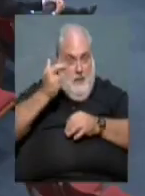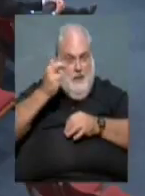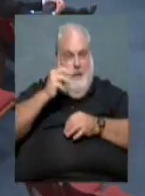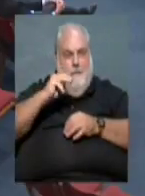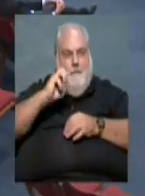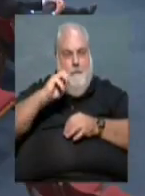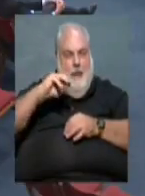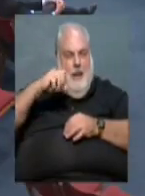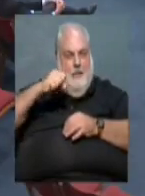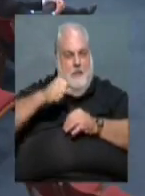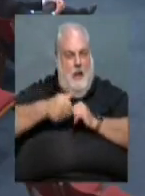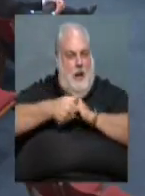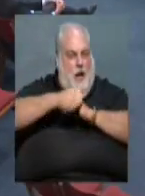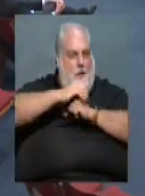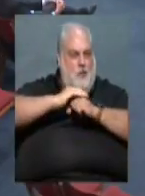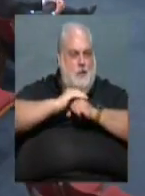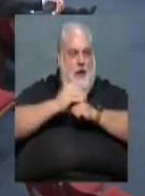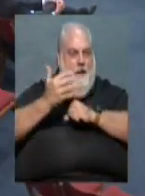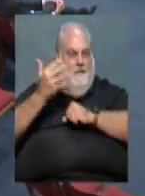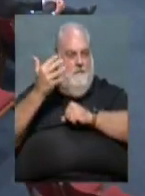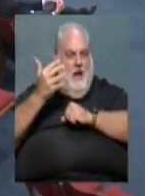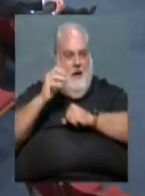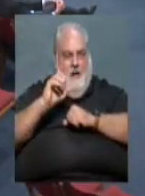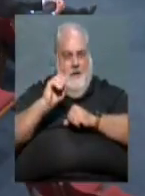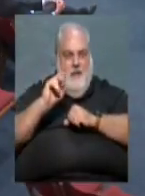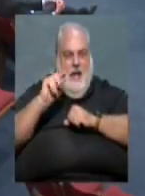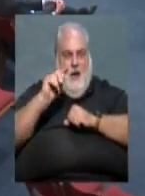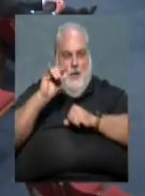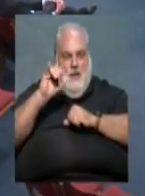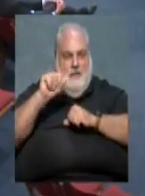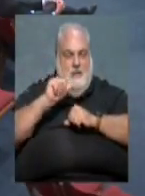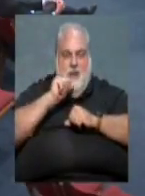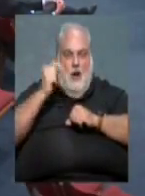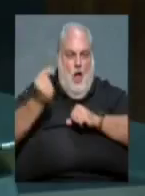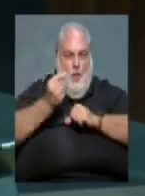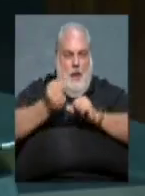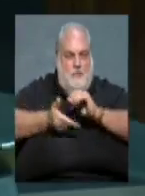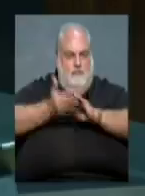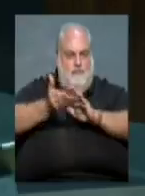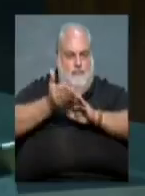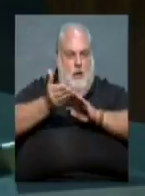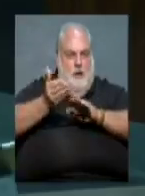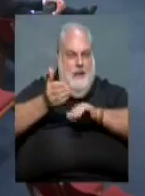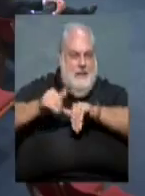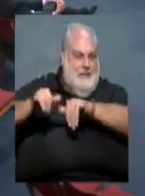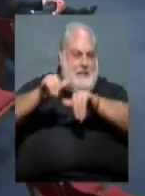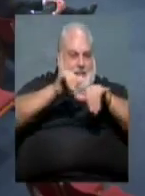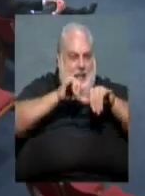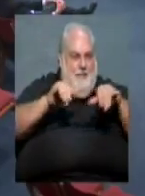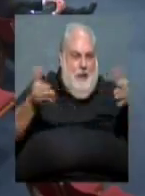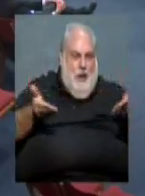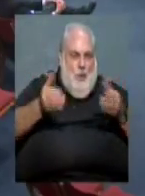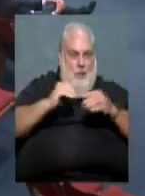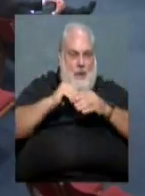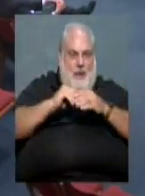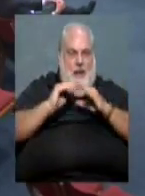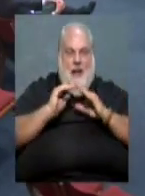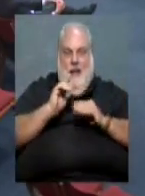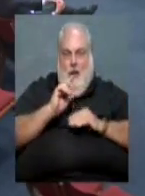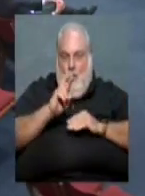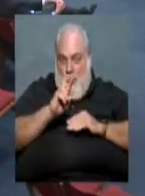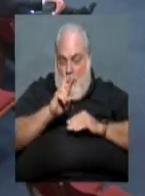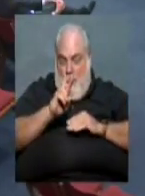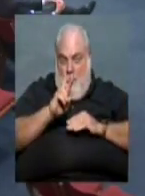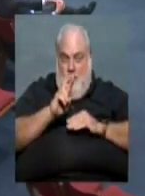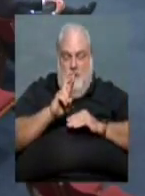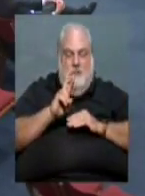about a five-county area, so they do not always operate under the same standard operating procedures that they do within the city of Little Rock. So